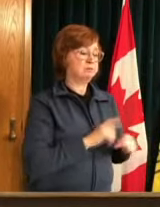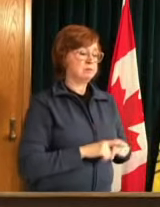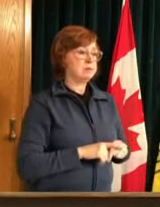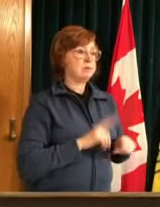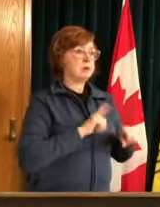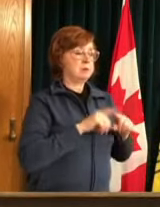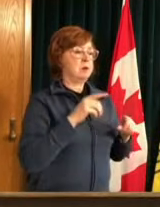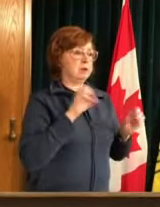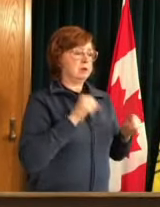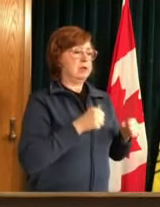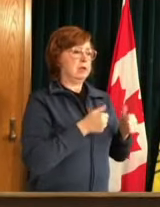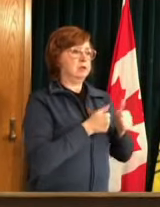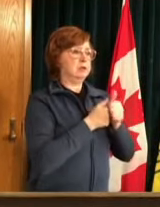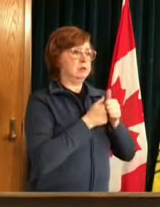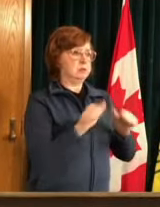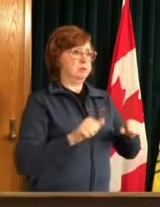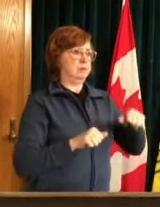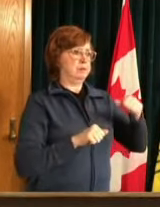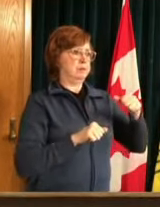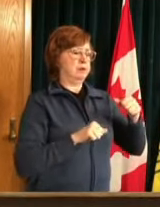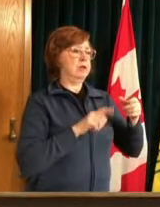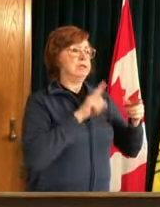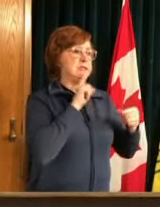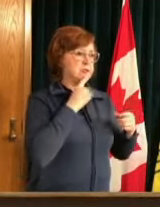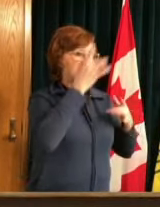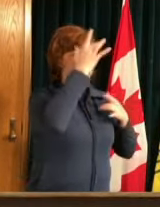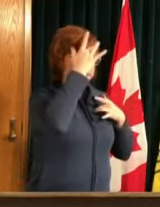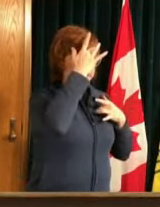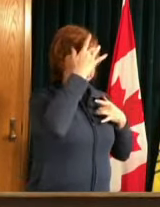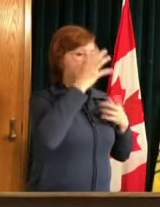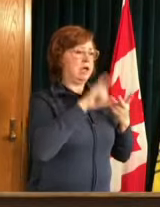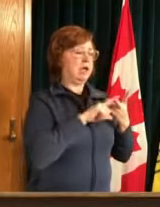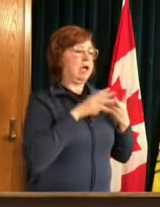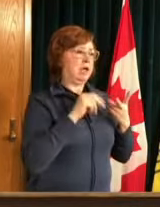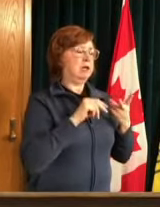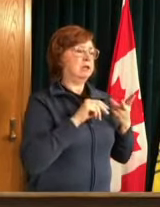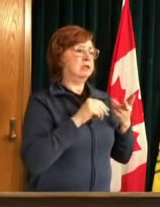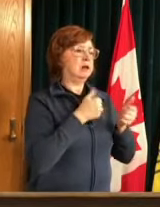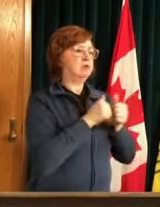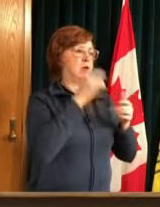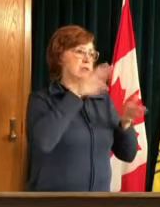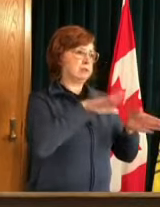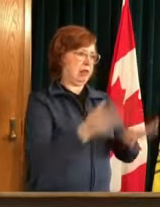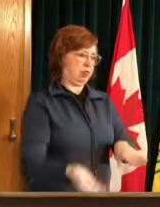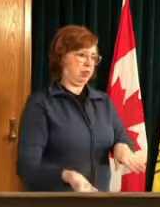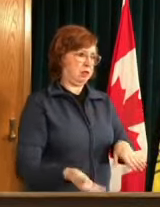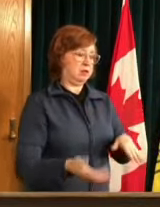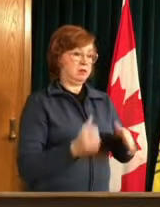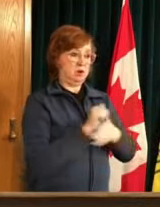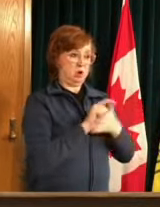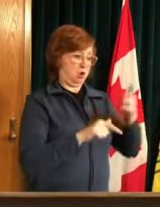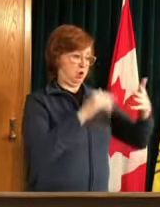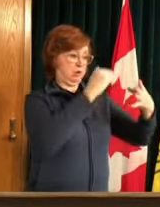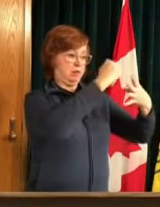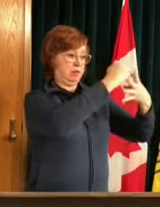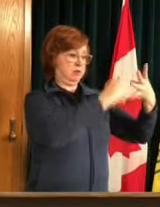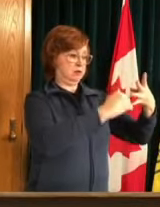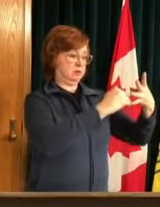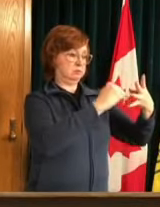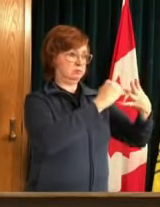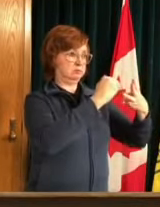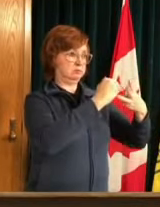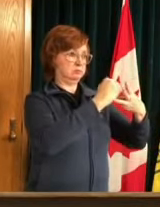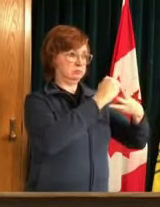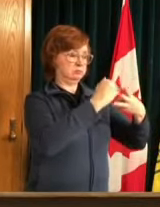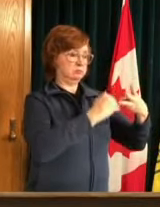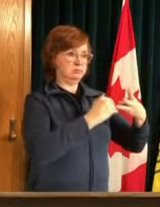are that are qualified or approved in canada um including astrazeneca and the three uh that's have received here uh maybe just